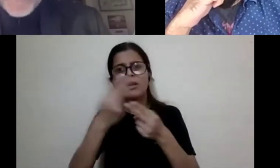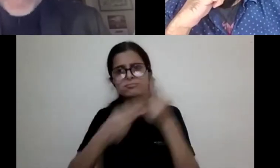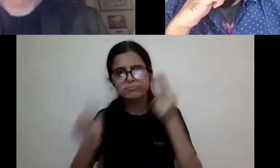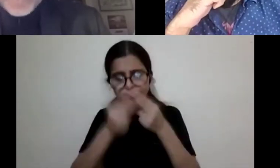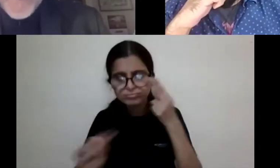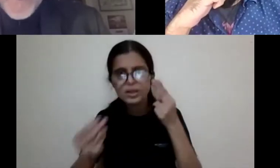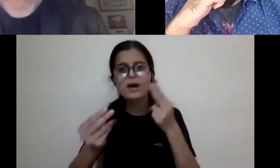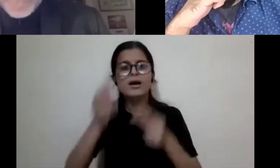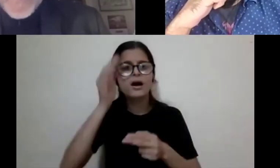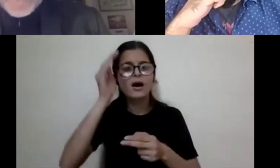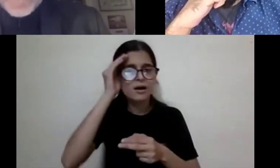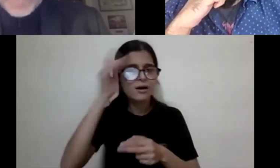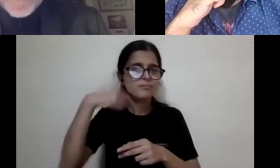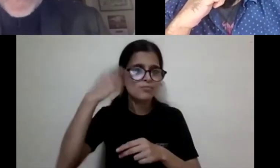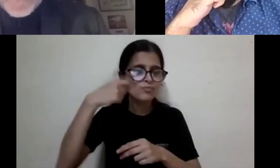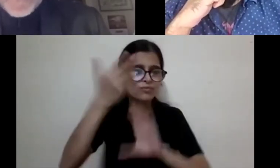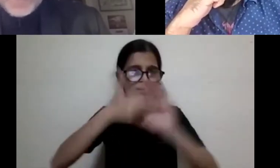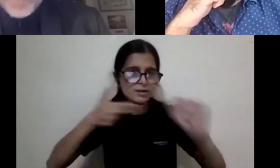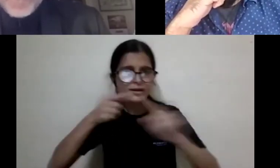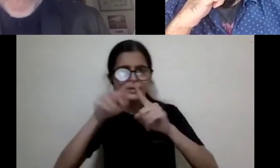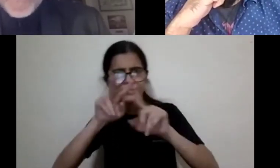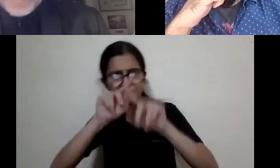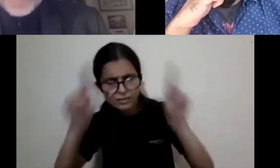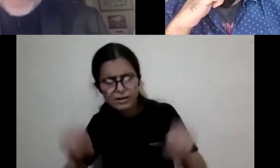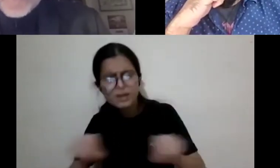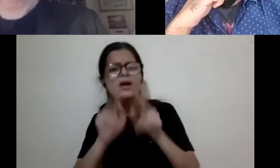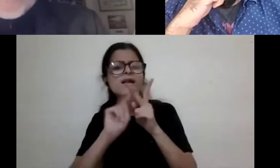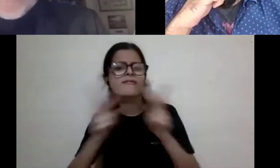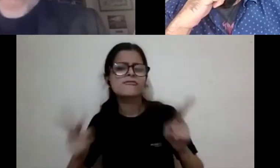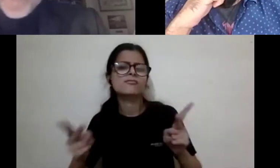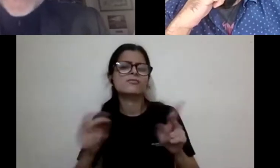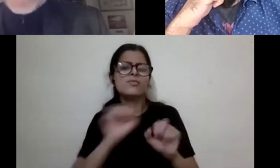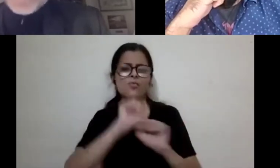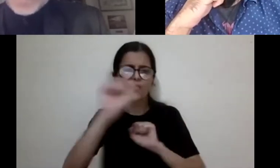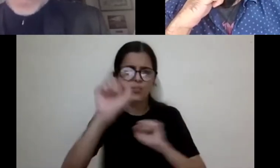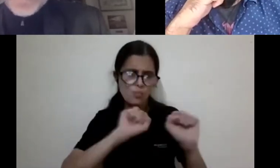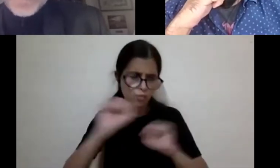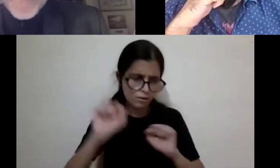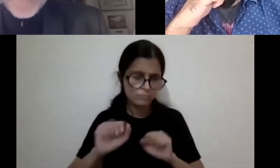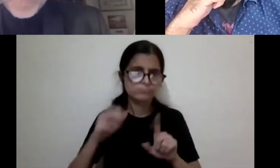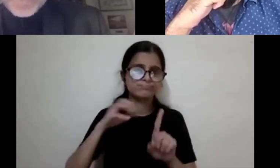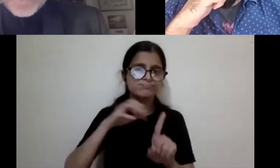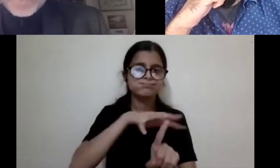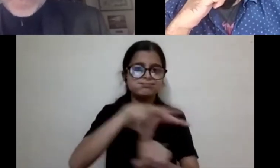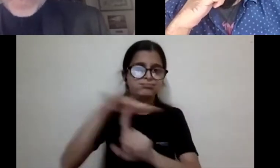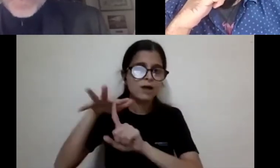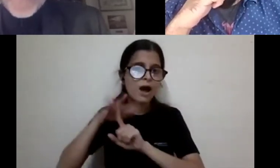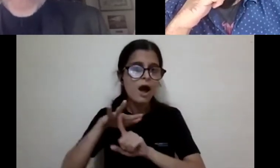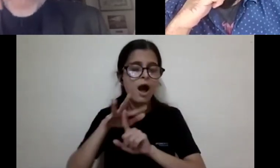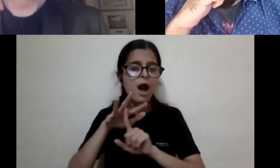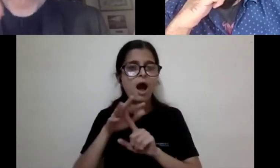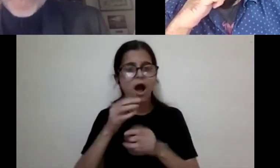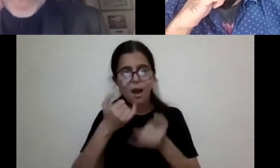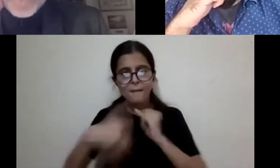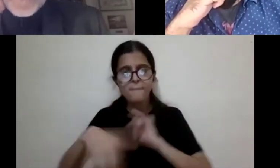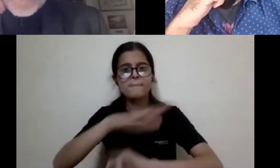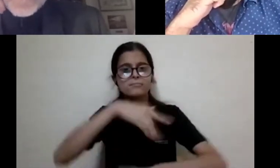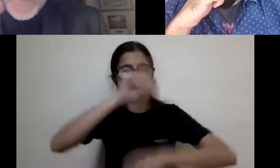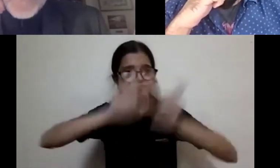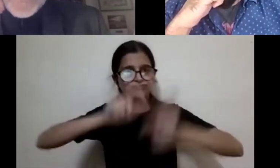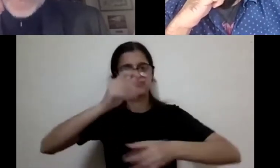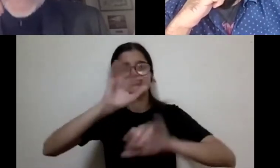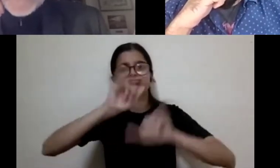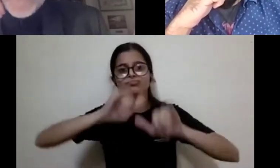all of that will have a kind of a dripping drip, drip, drip effect on the way that people welcome or